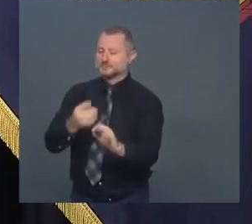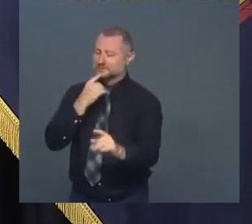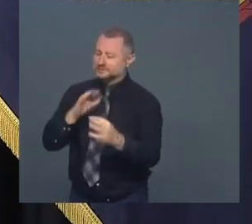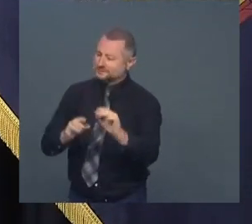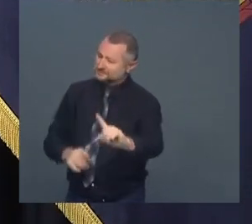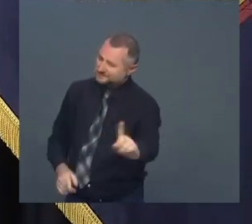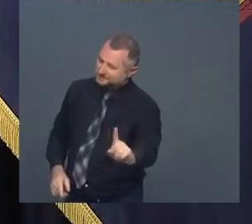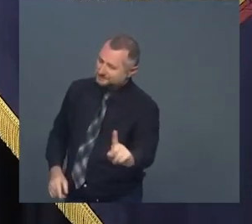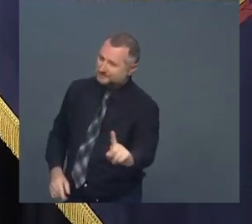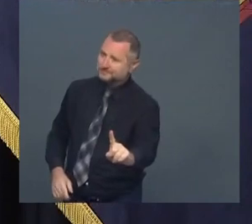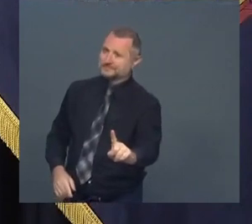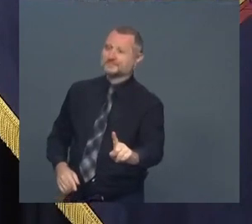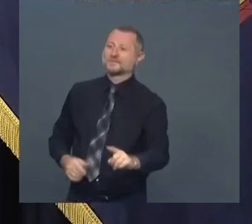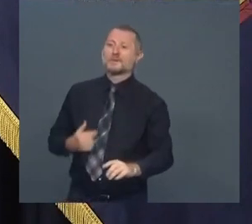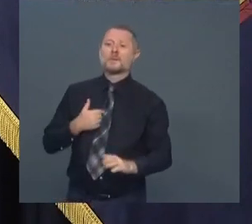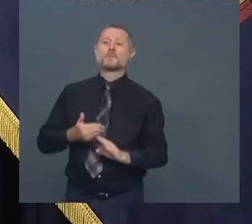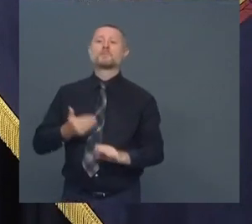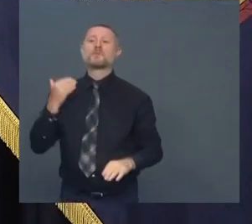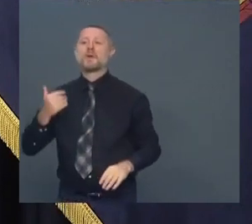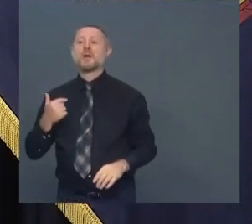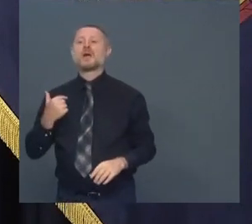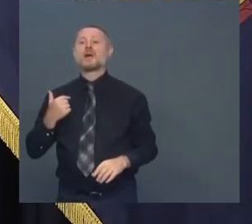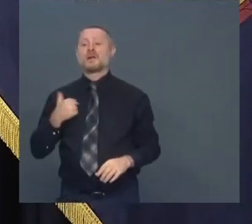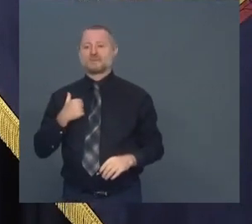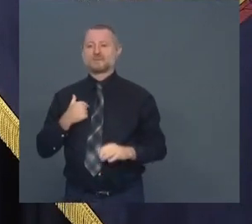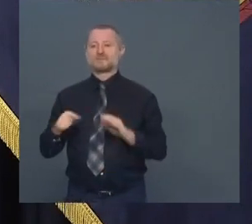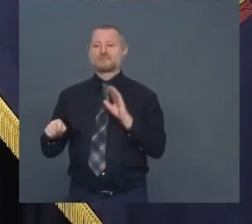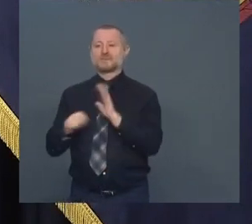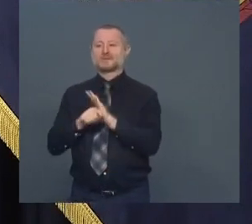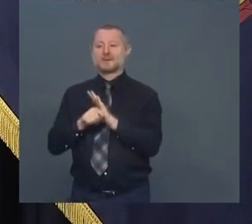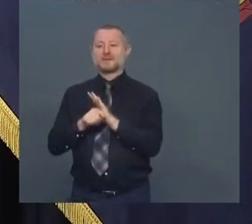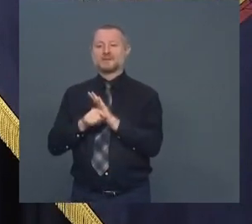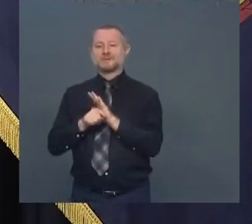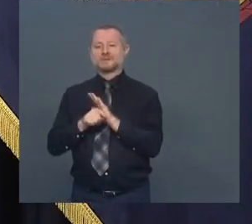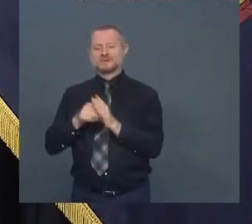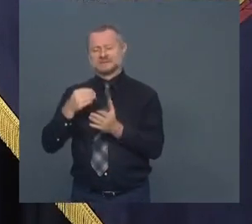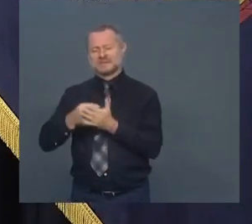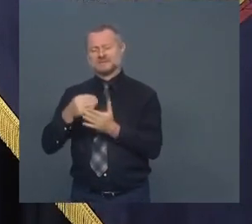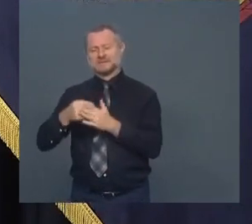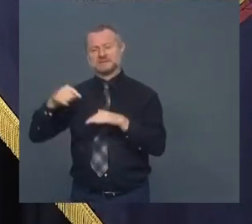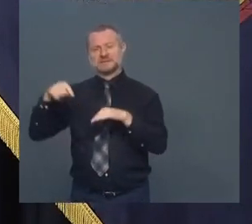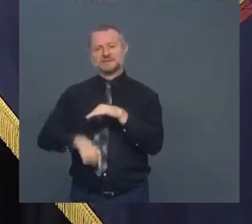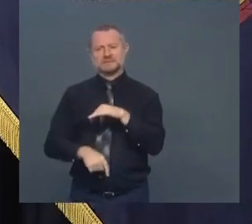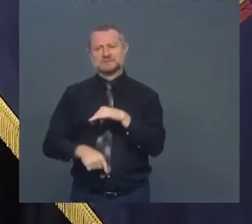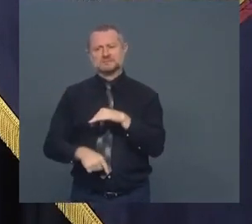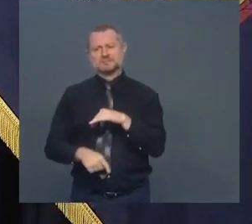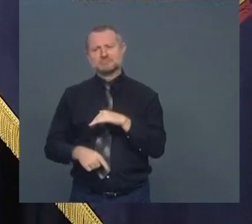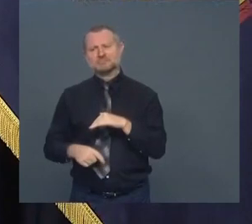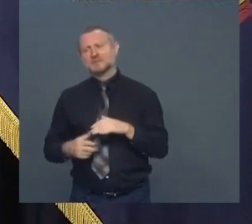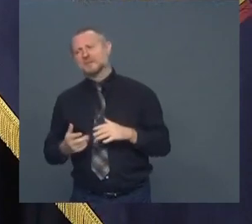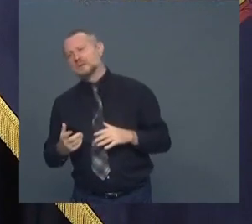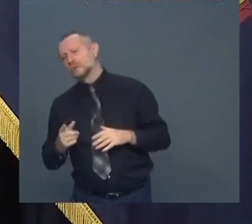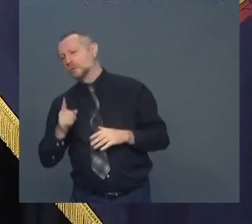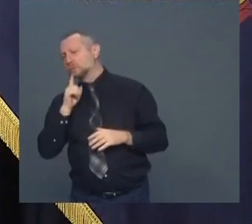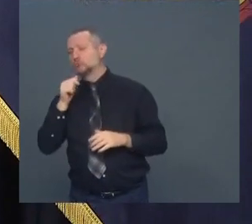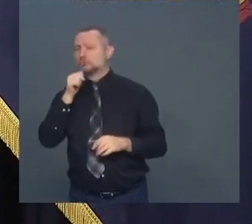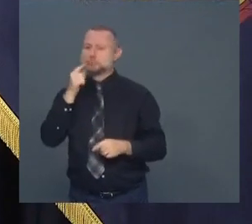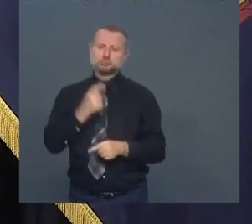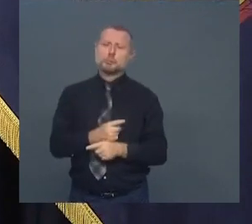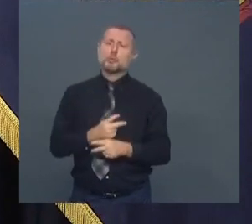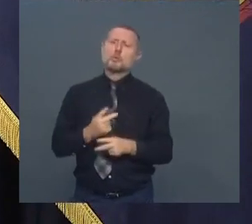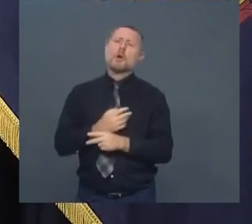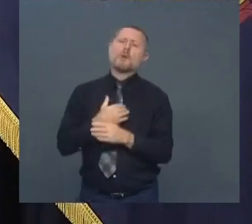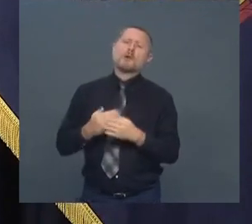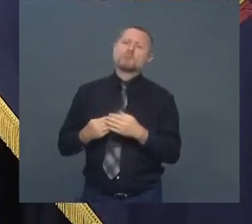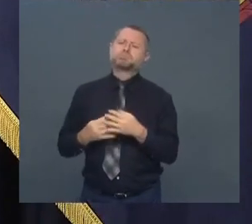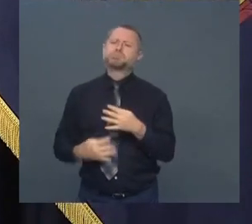we have a deficit. We don't just have an economic deficit. We have a combination of factors that